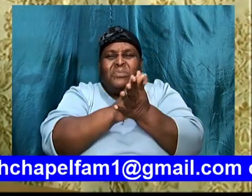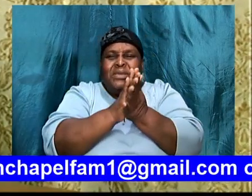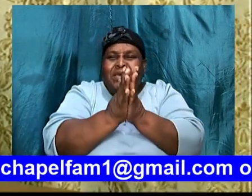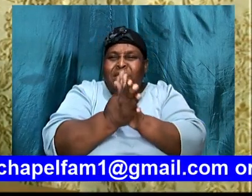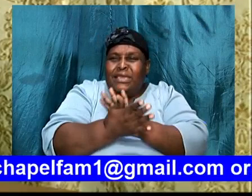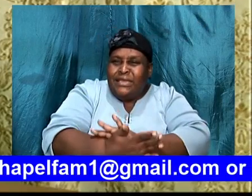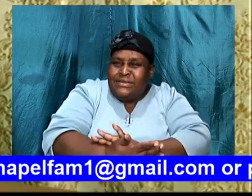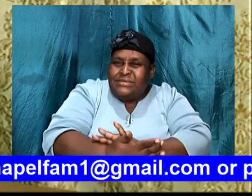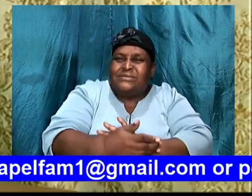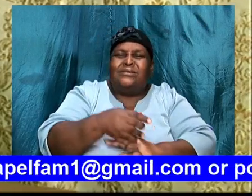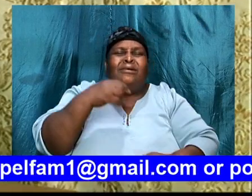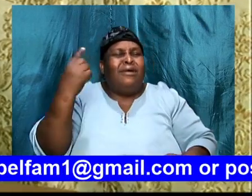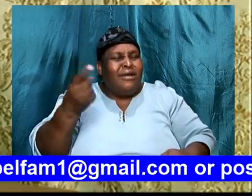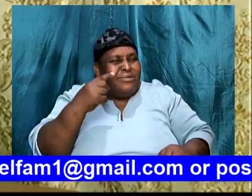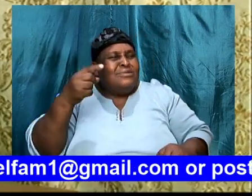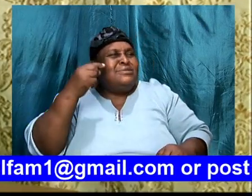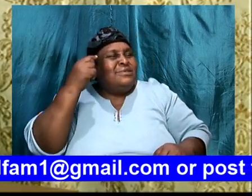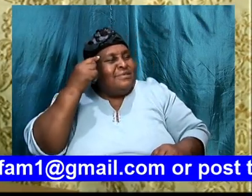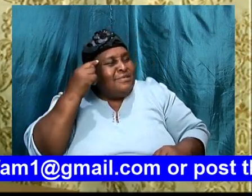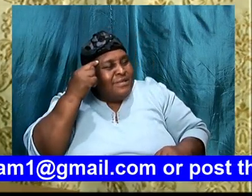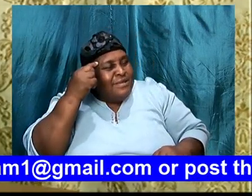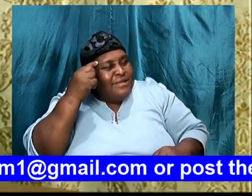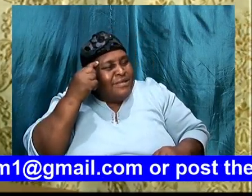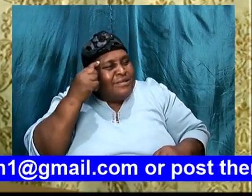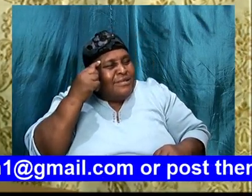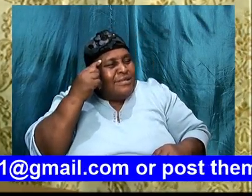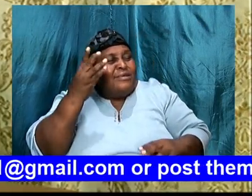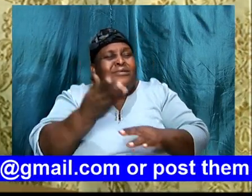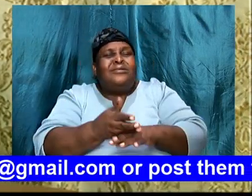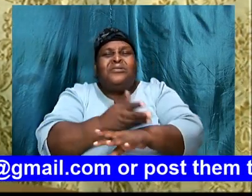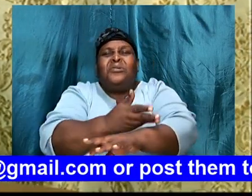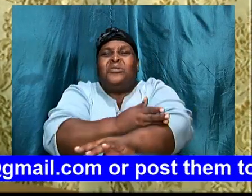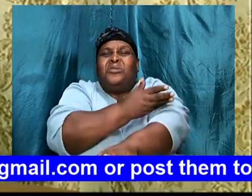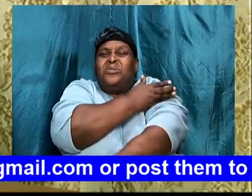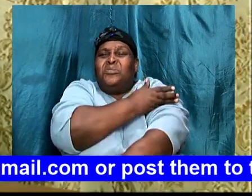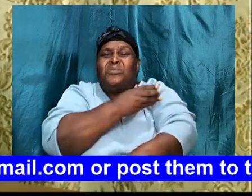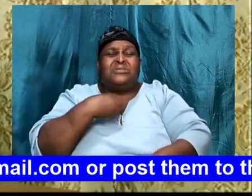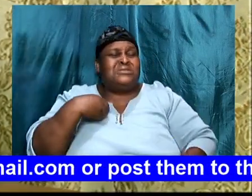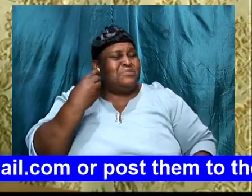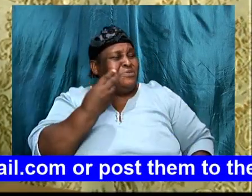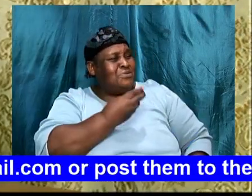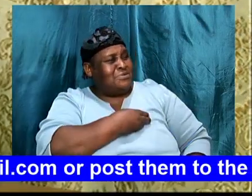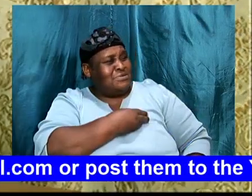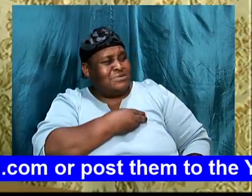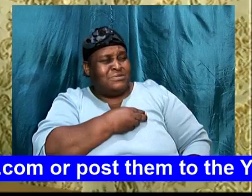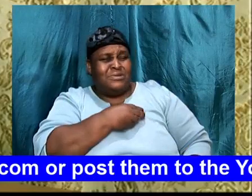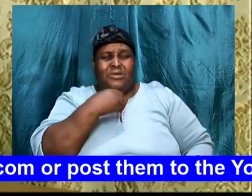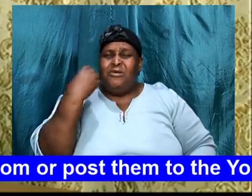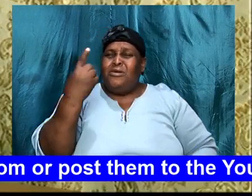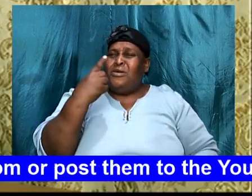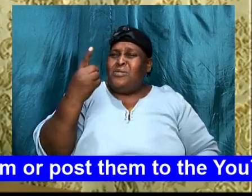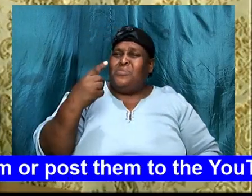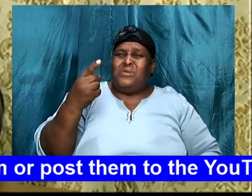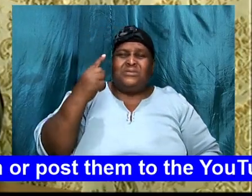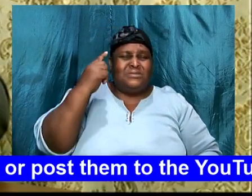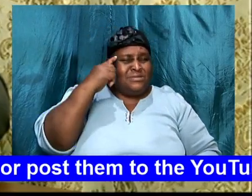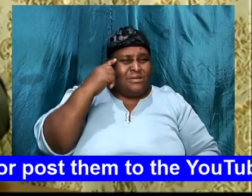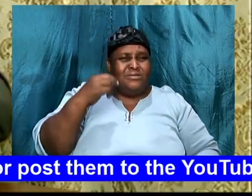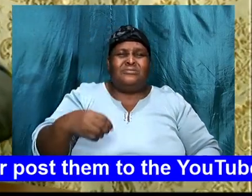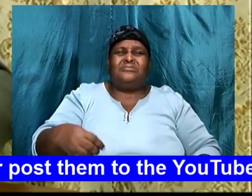It is always, thoughts, to prosper us. It is always, thoughts, to give us,